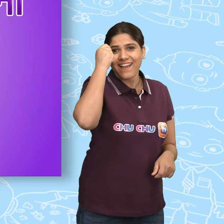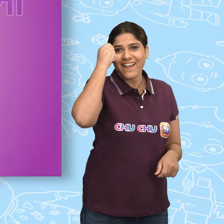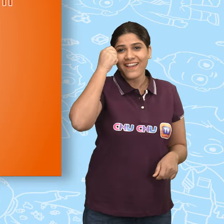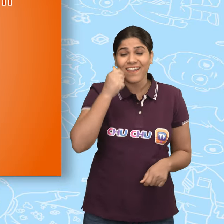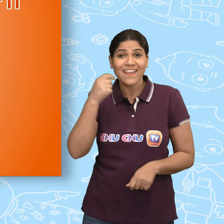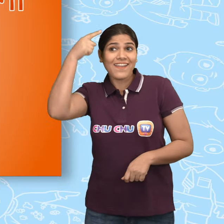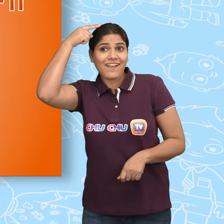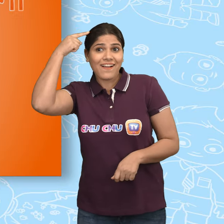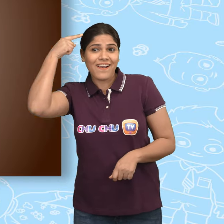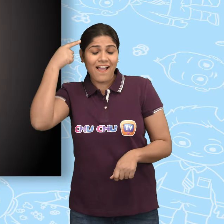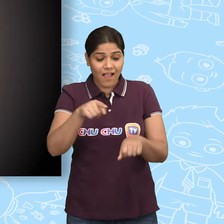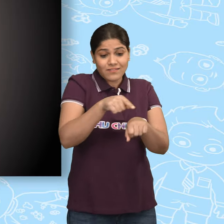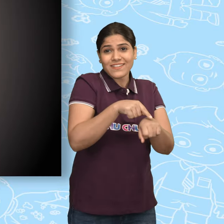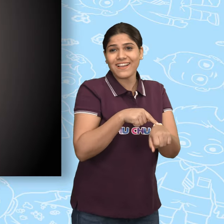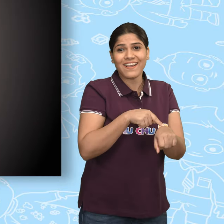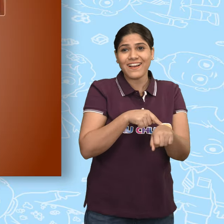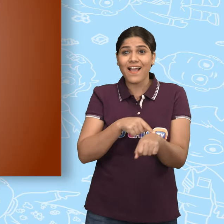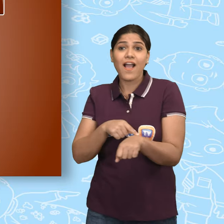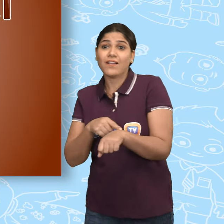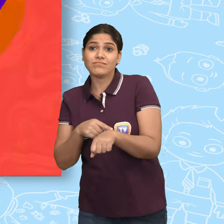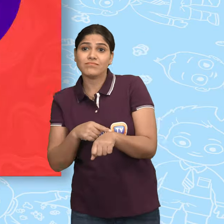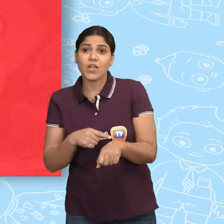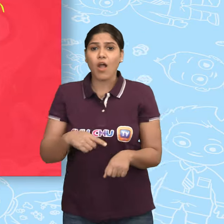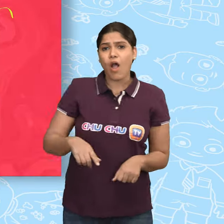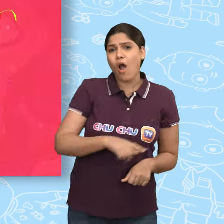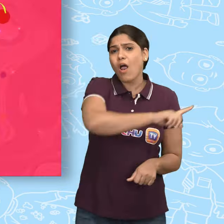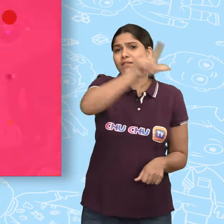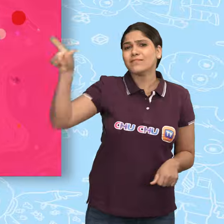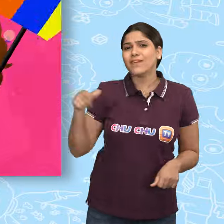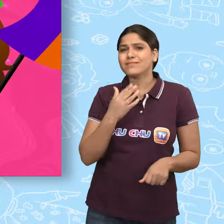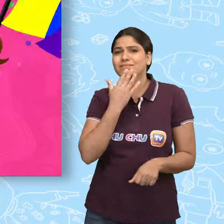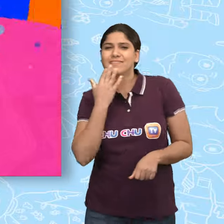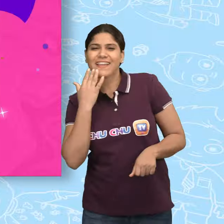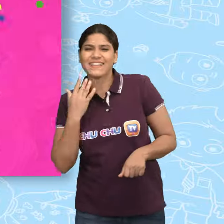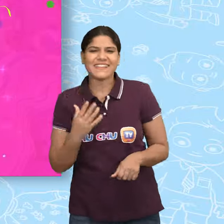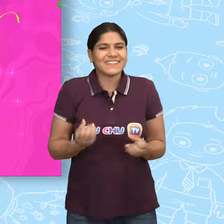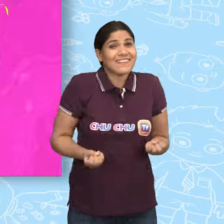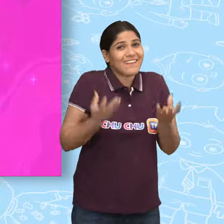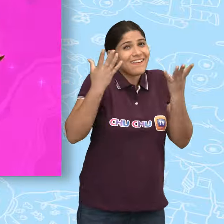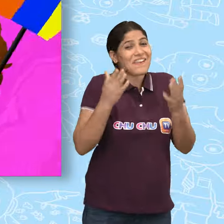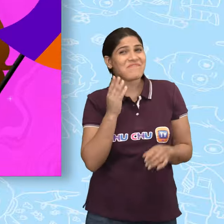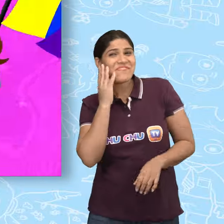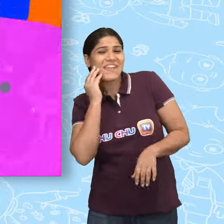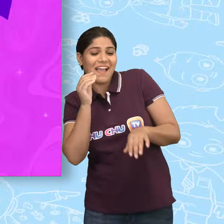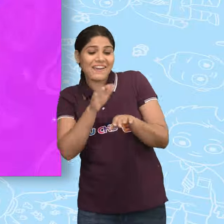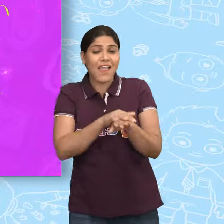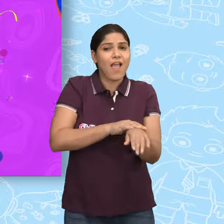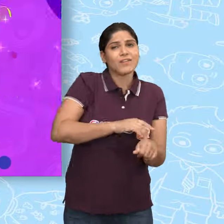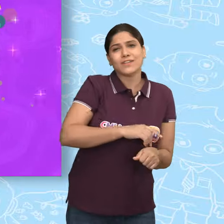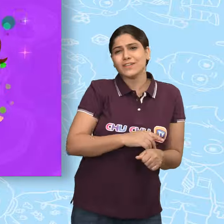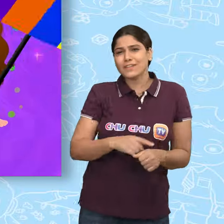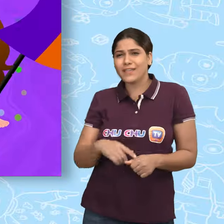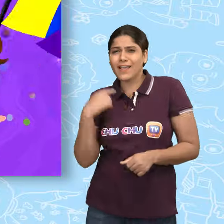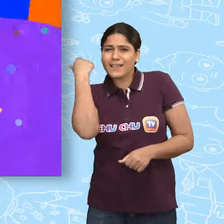narangay, kala, bora Sabhi colors hai, kitnay piyare,